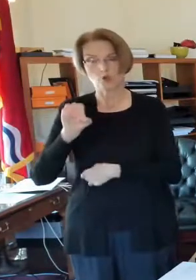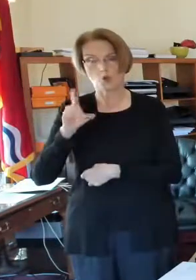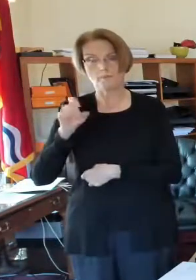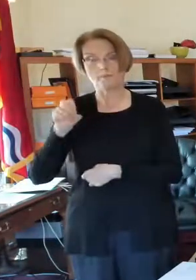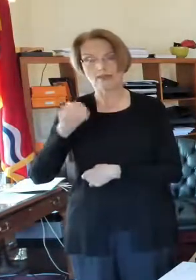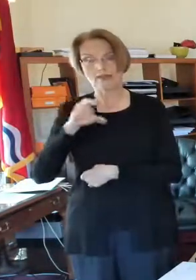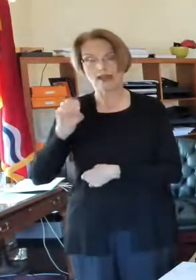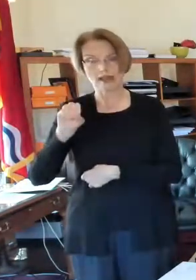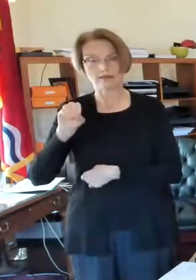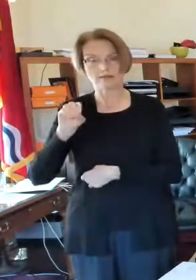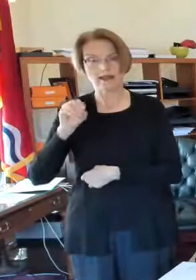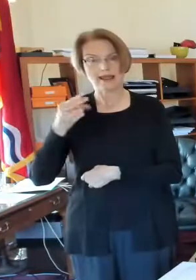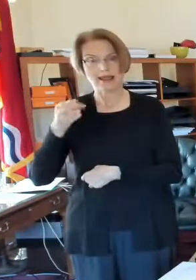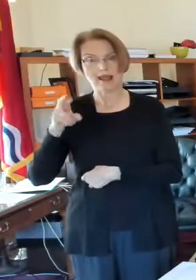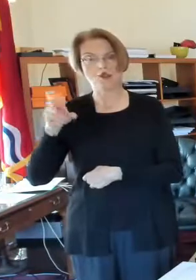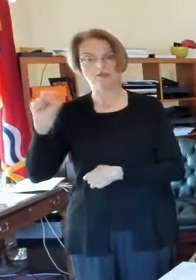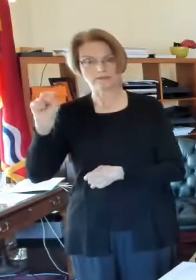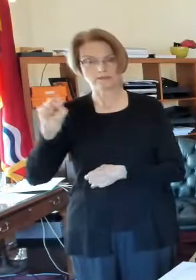So,